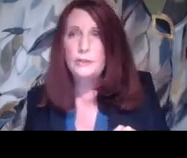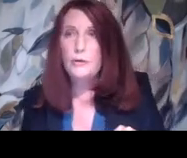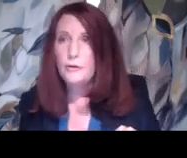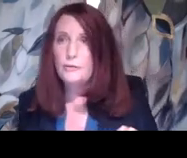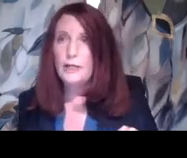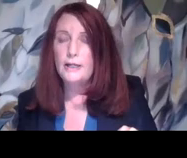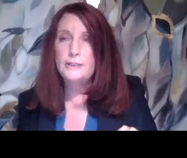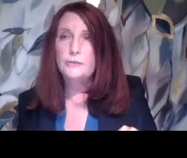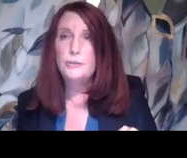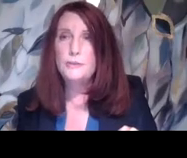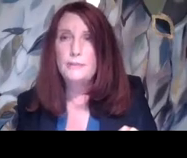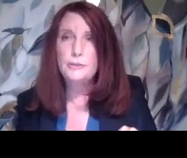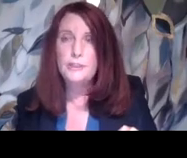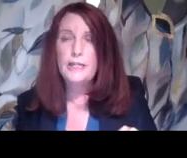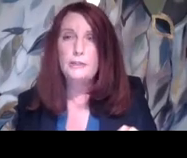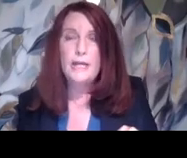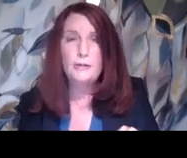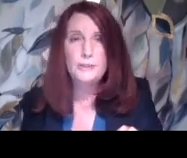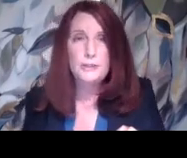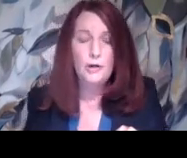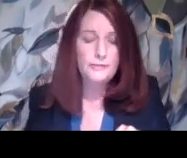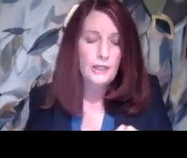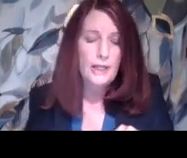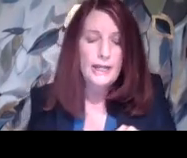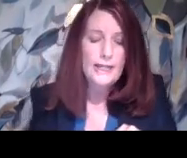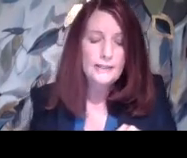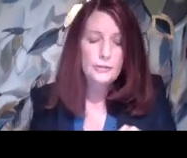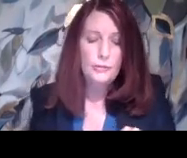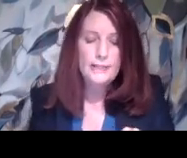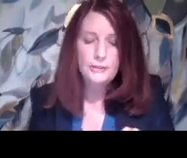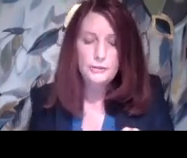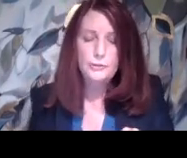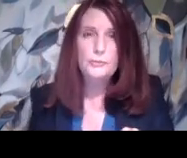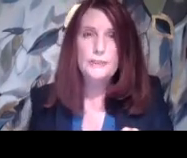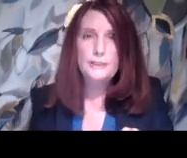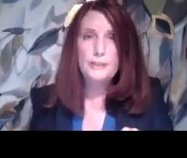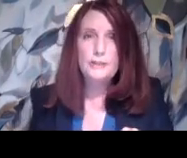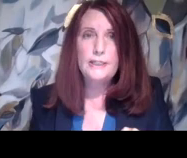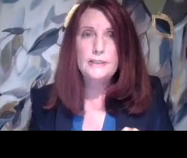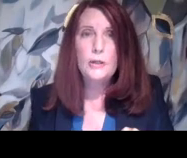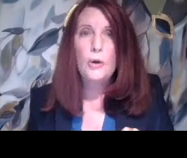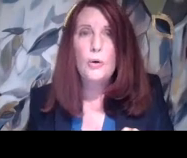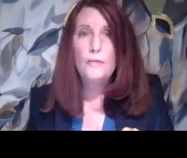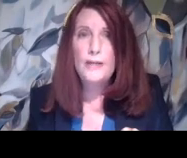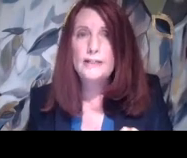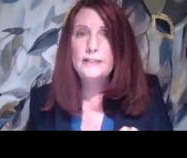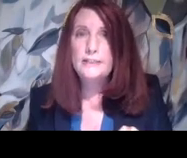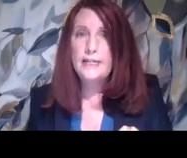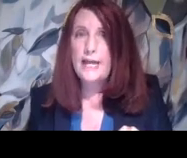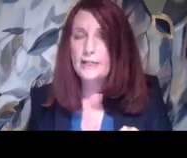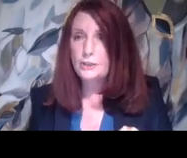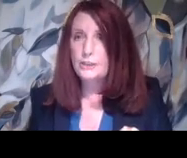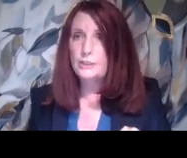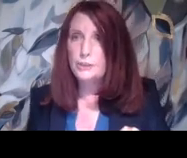years until her, uh, until she was able to get the matter resolved. And that's harassing students with disabilities or failing